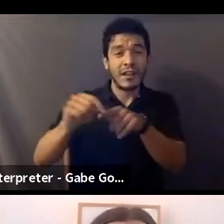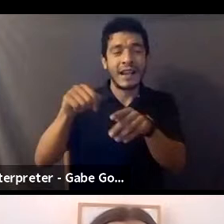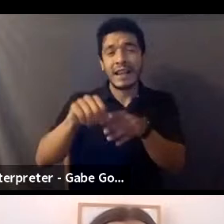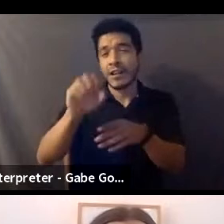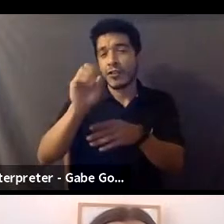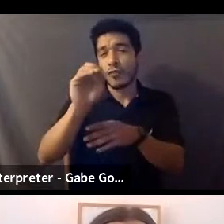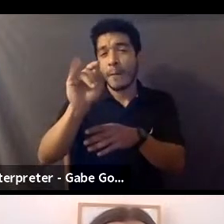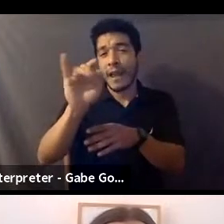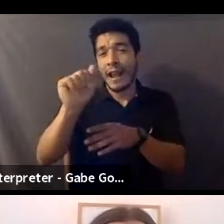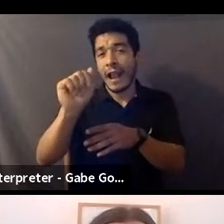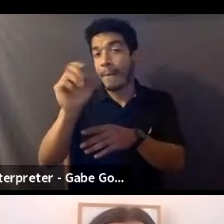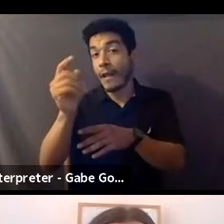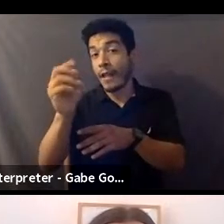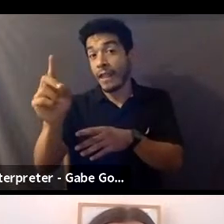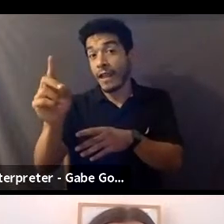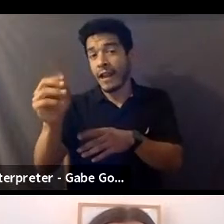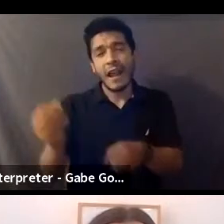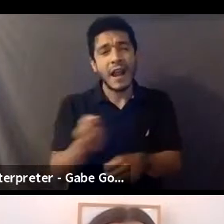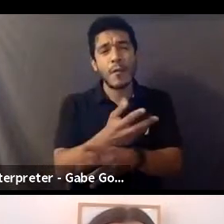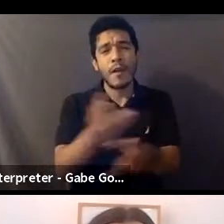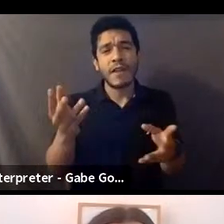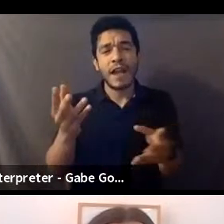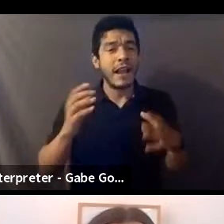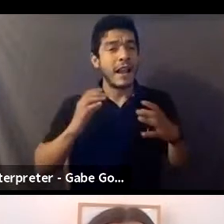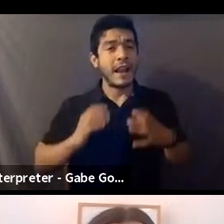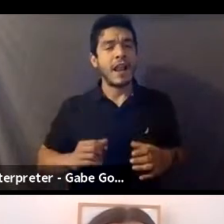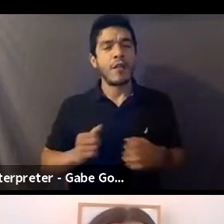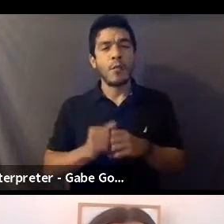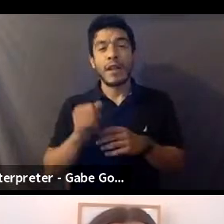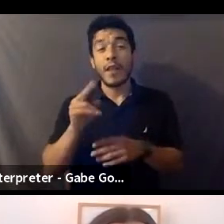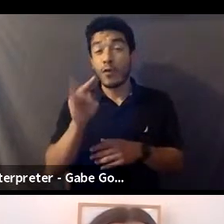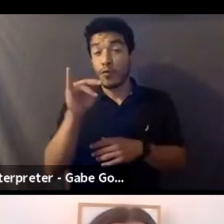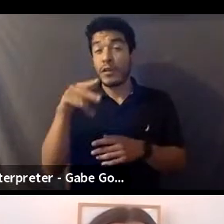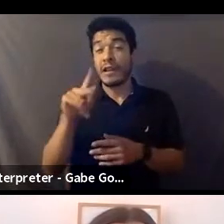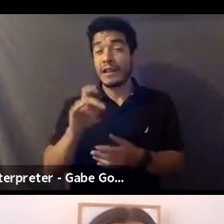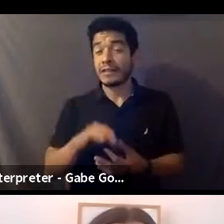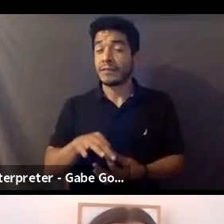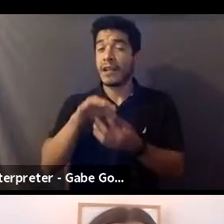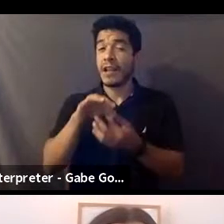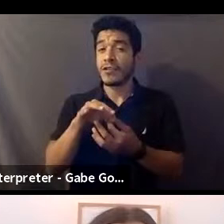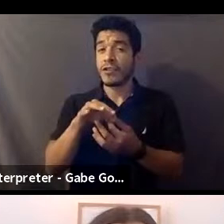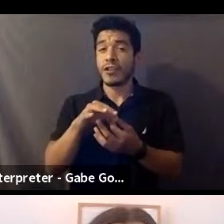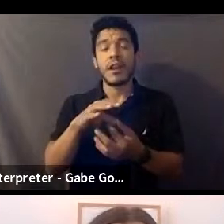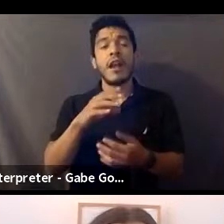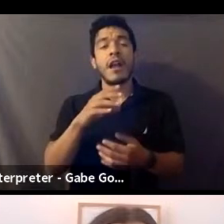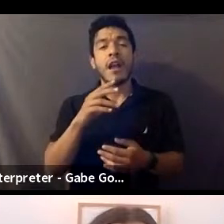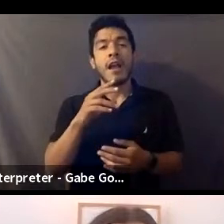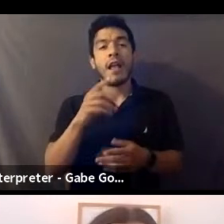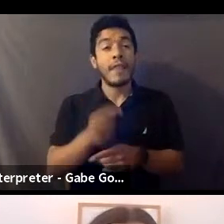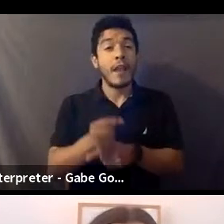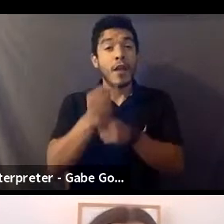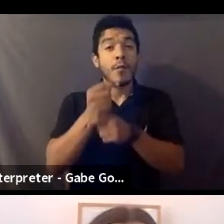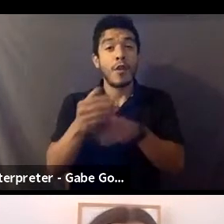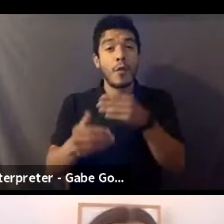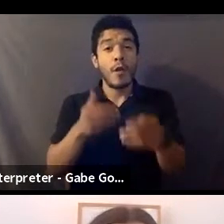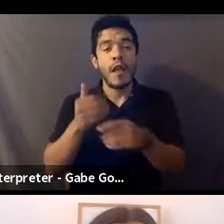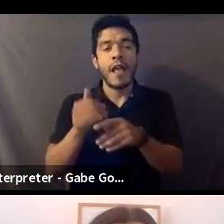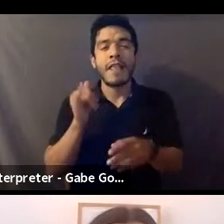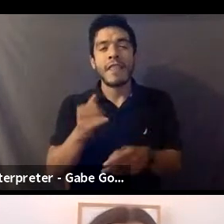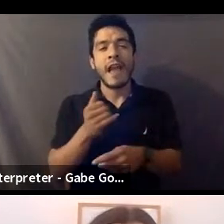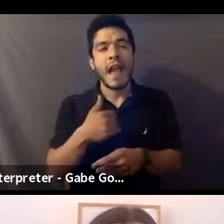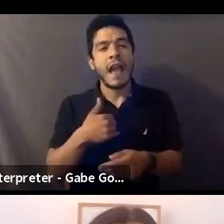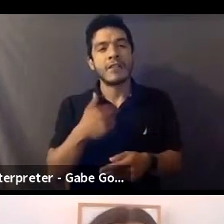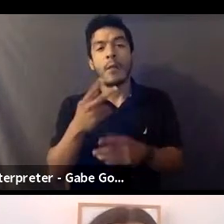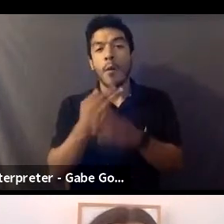clients with a unique therapeutic experience that combined verbal and somatic processing. She is a trauma-aware